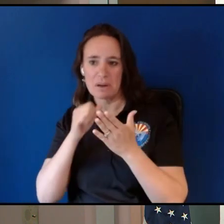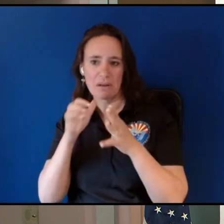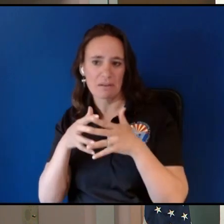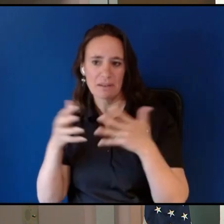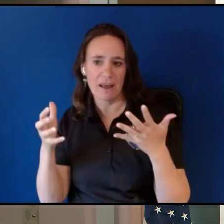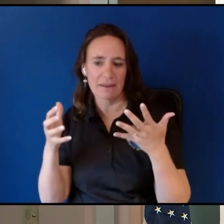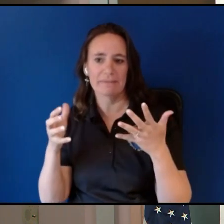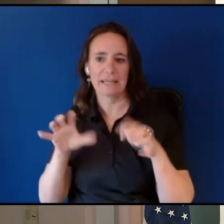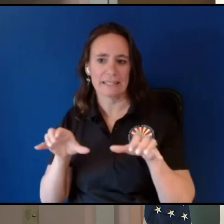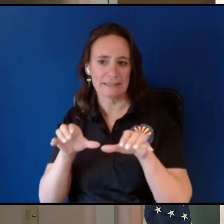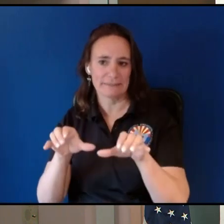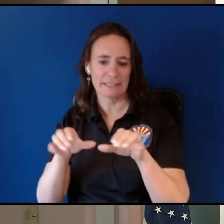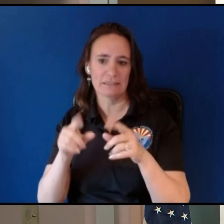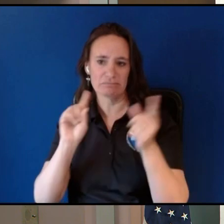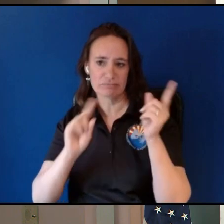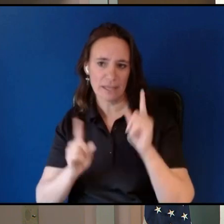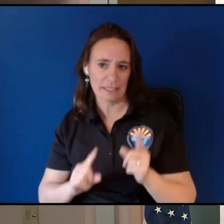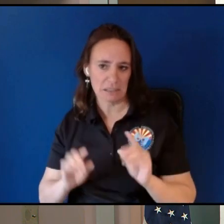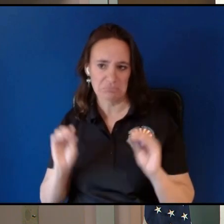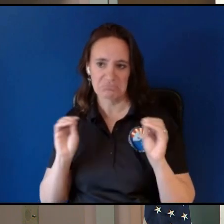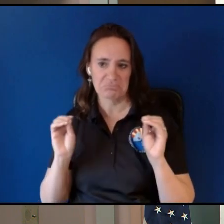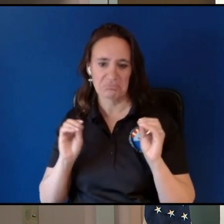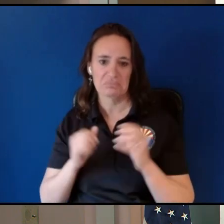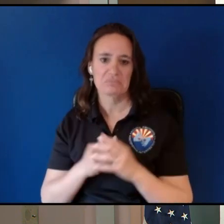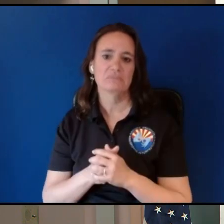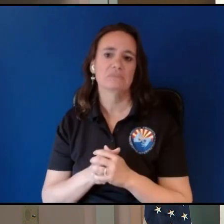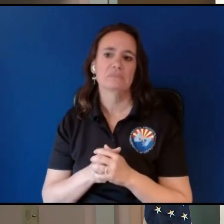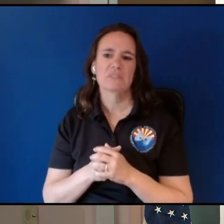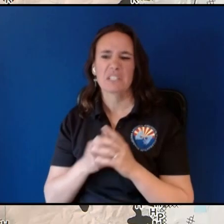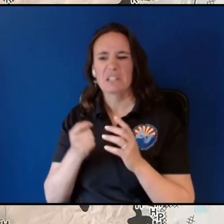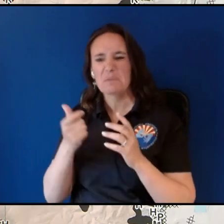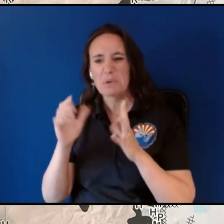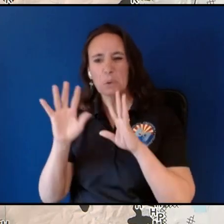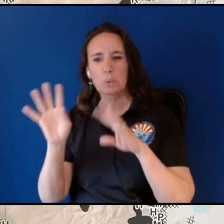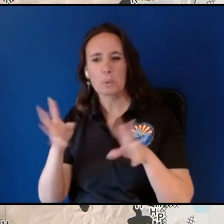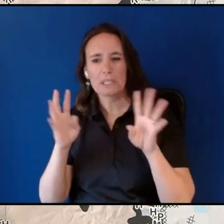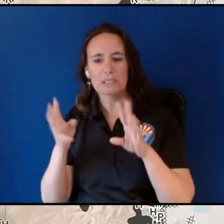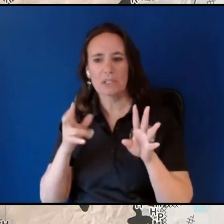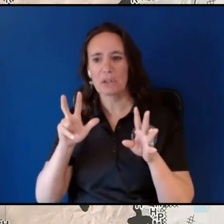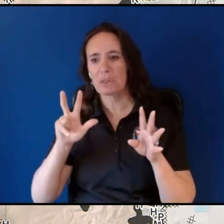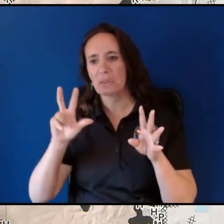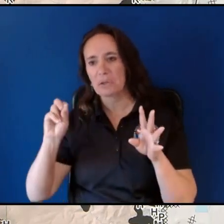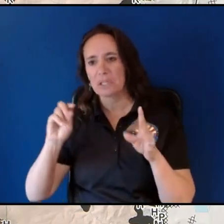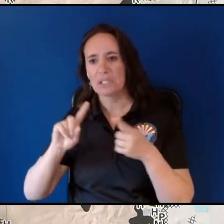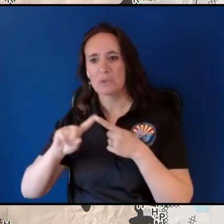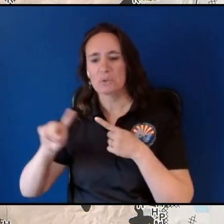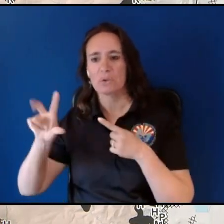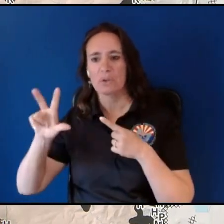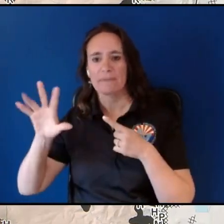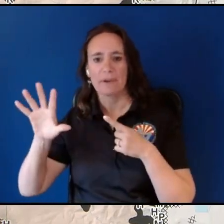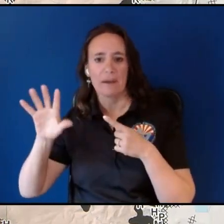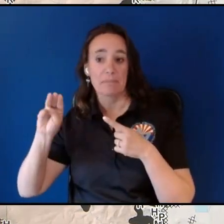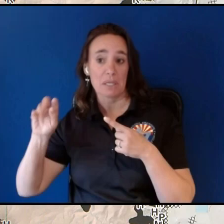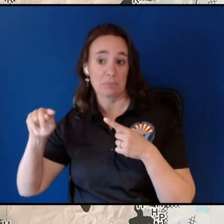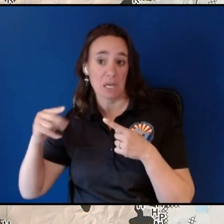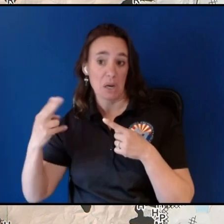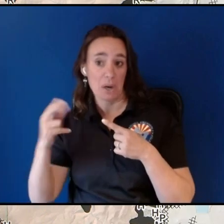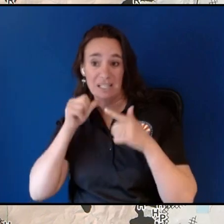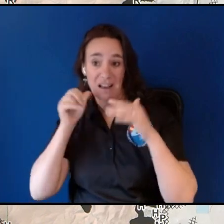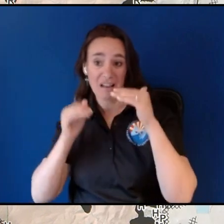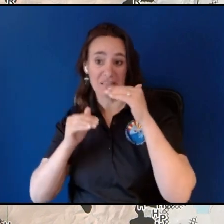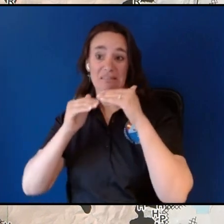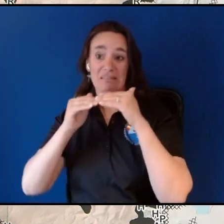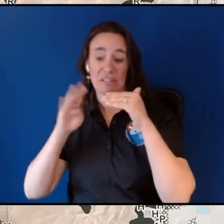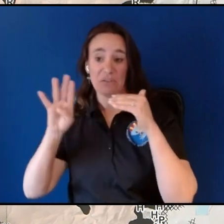saw a few outflow gusts with those and mostly 30 to 35 miles an hour we didn't quite reach that 40 mark which was a good thing for